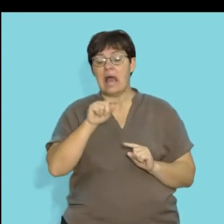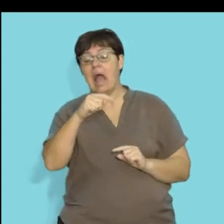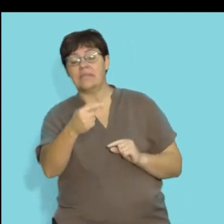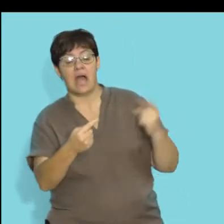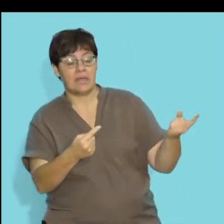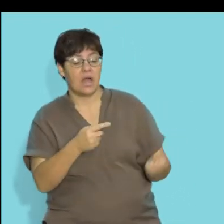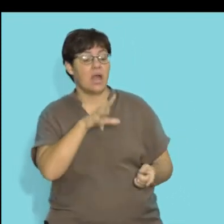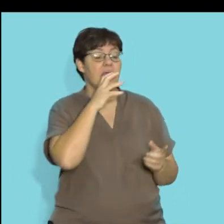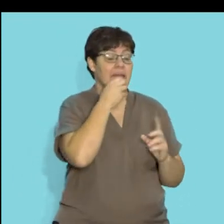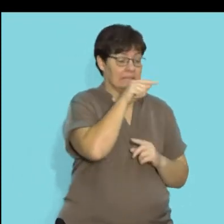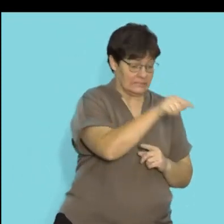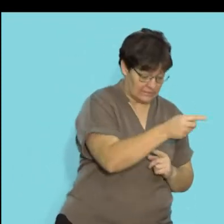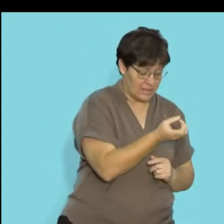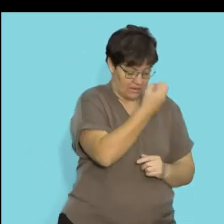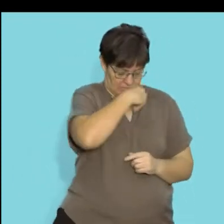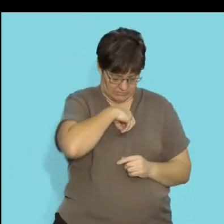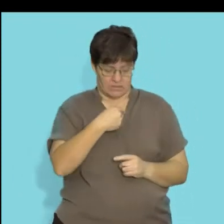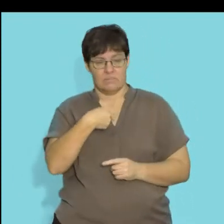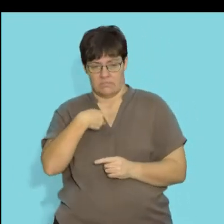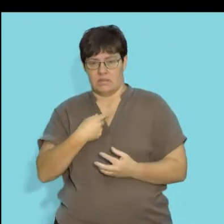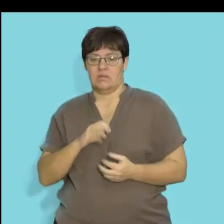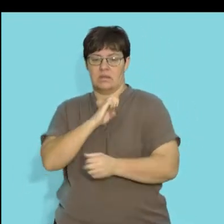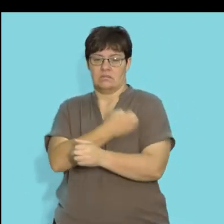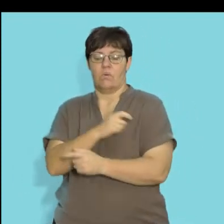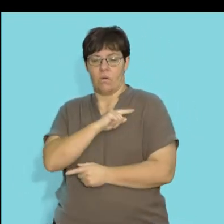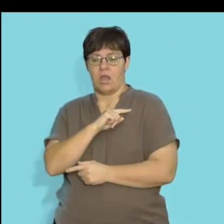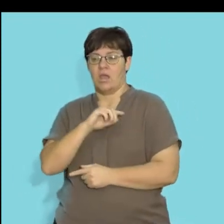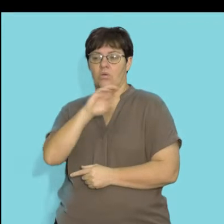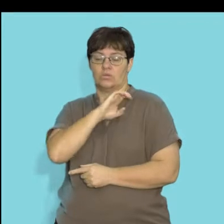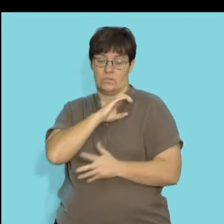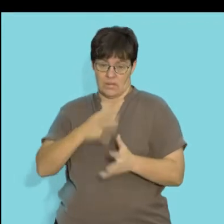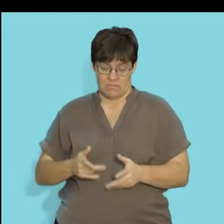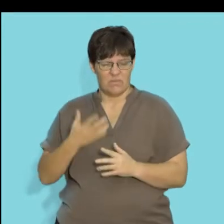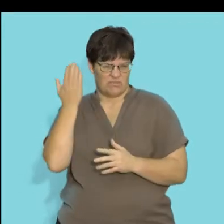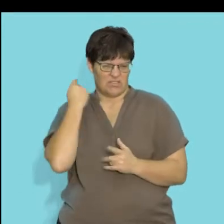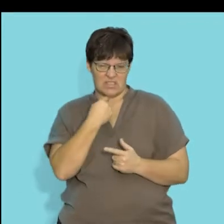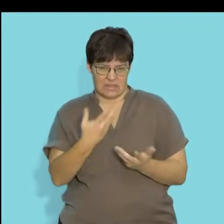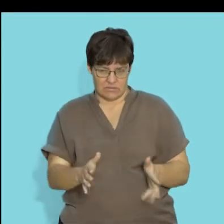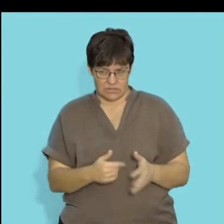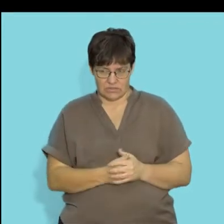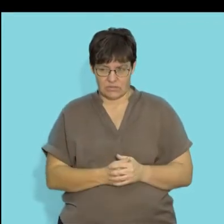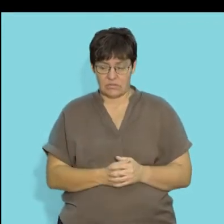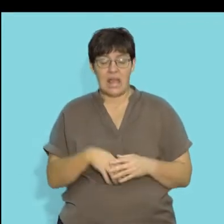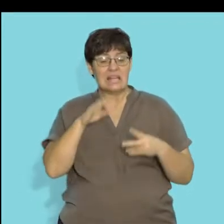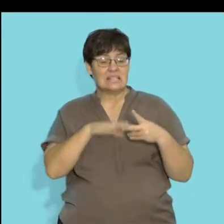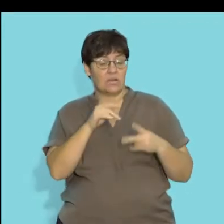some of the other organisms for their food. That is why they are called consumers. We mentioned that. And these